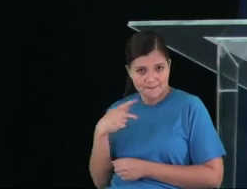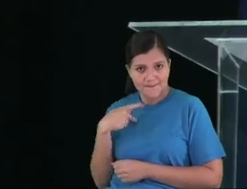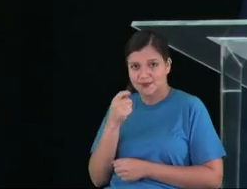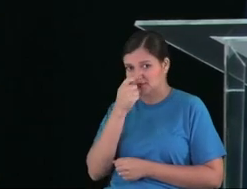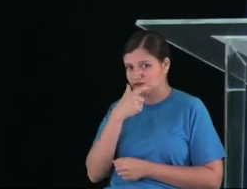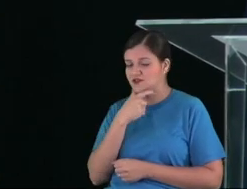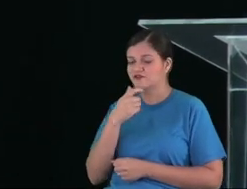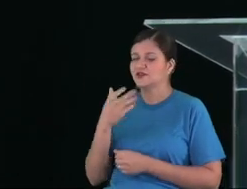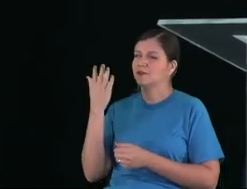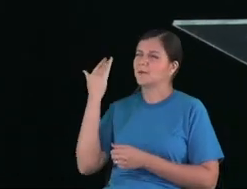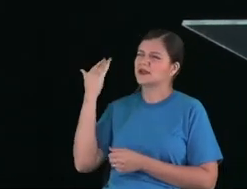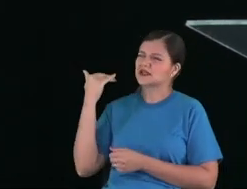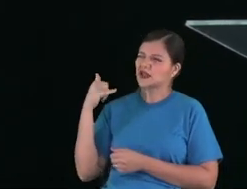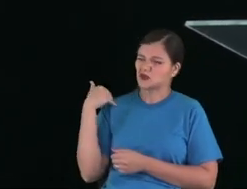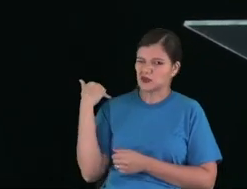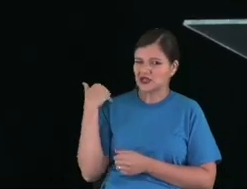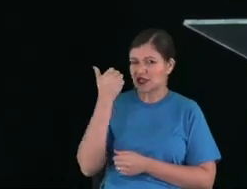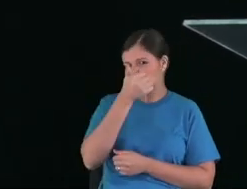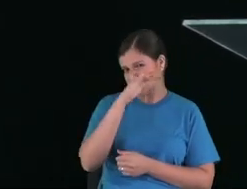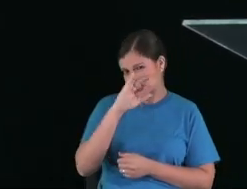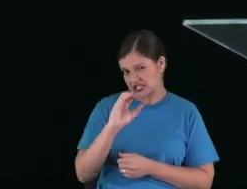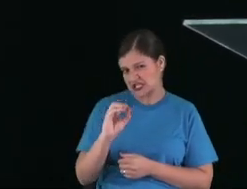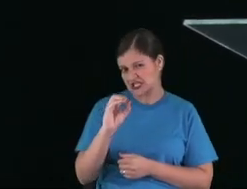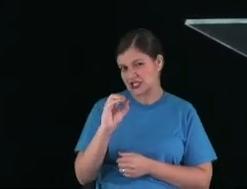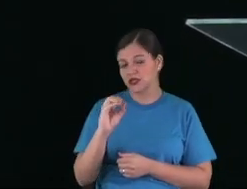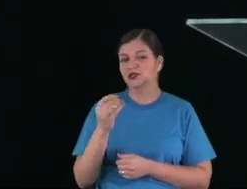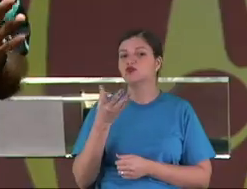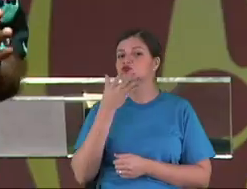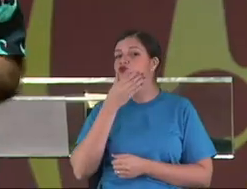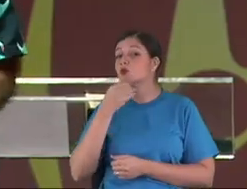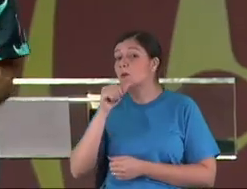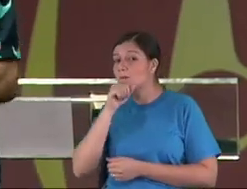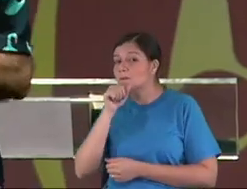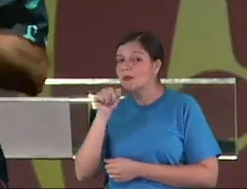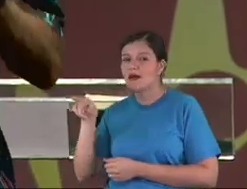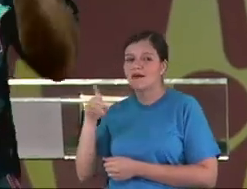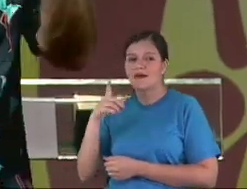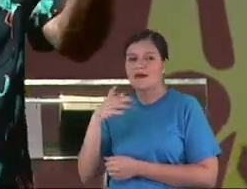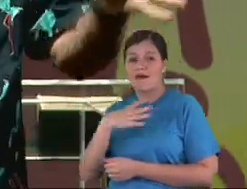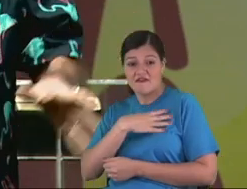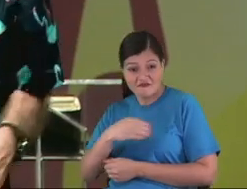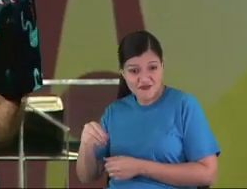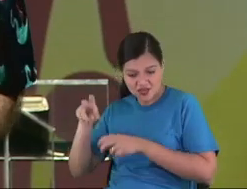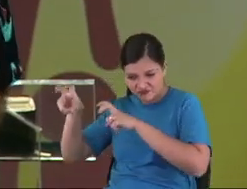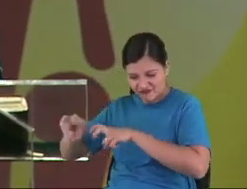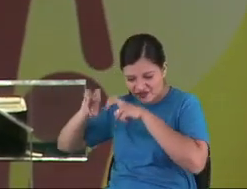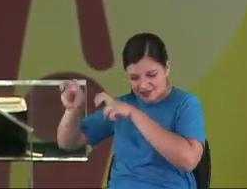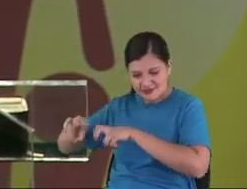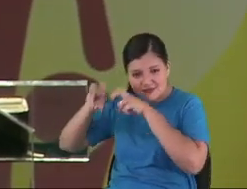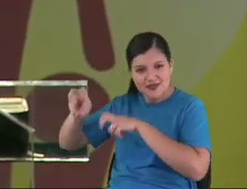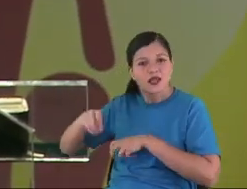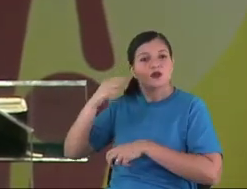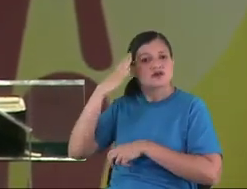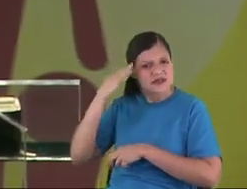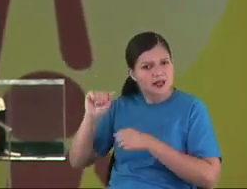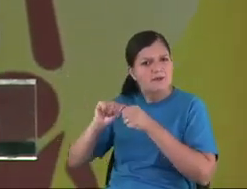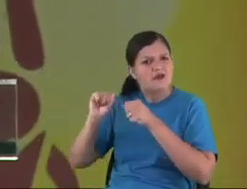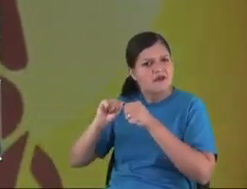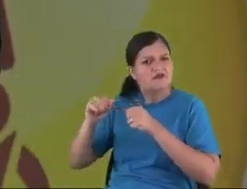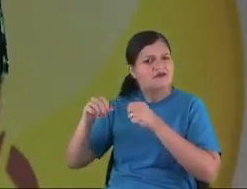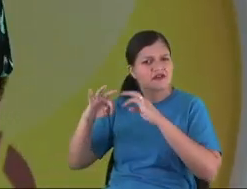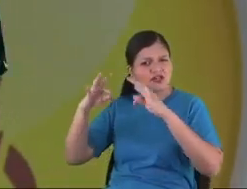For example, when I was like 10 years old, my grandpa was a farmer.